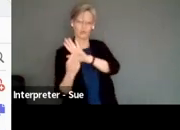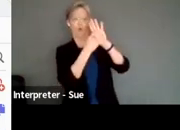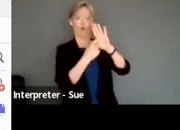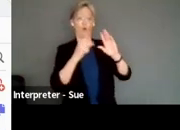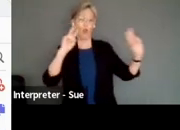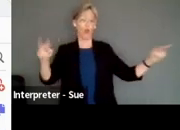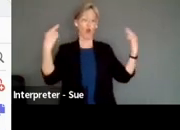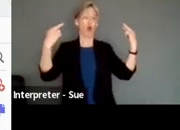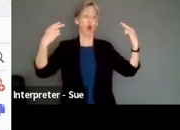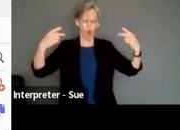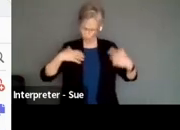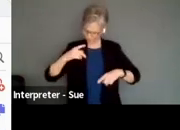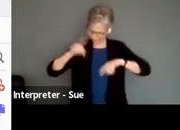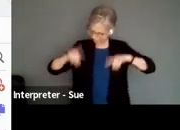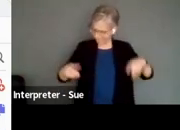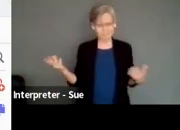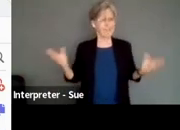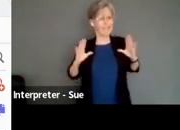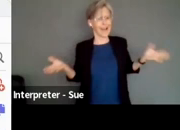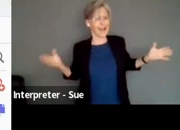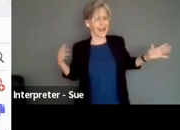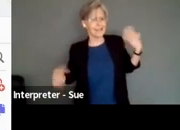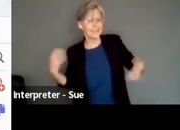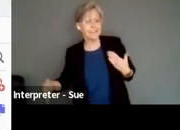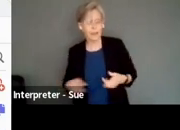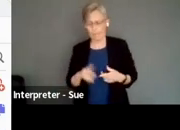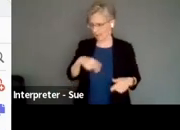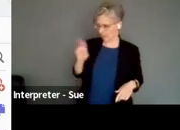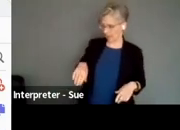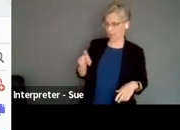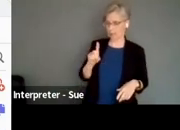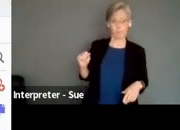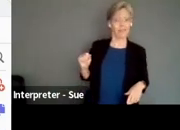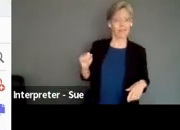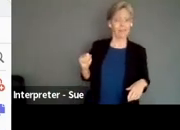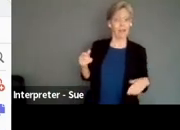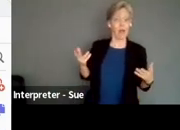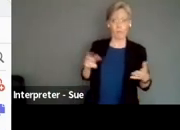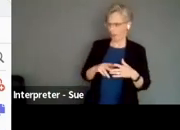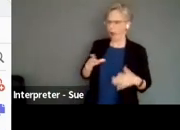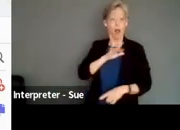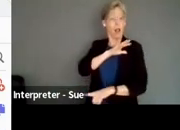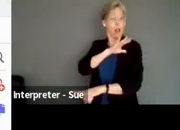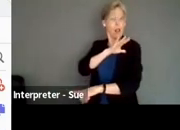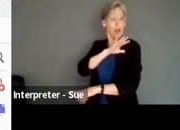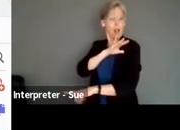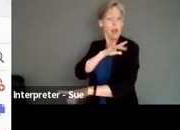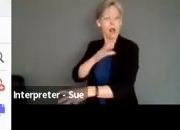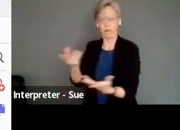at our ways of diversity. And the goal of this is to make diversity, I mean, disability, a desirable form of diversity.